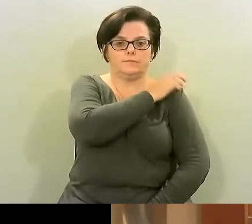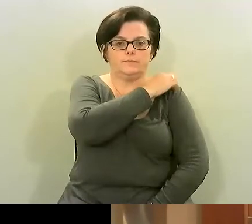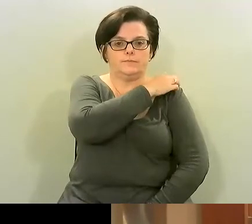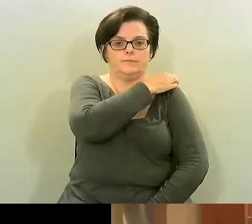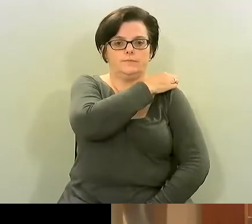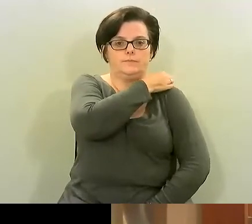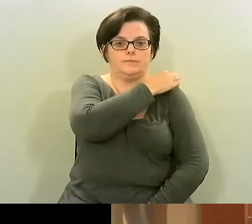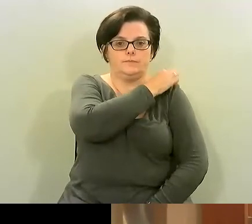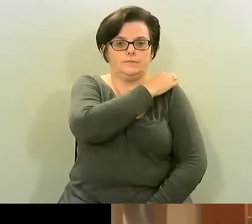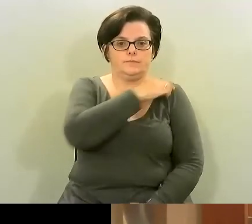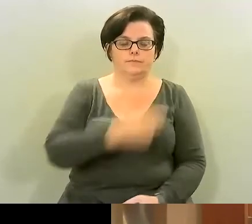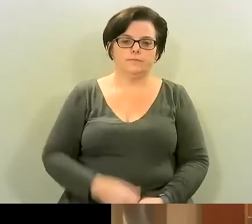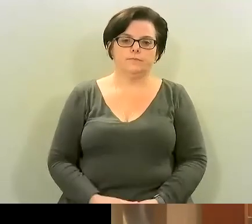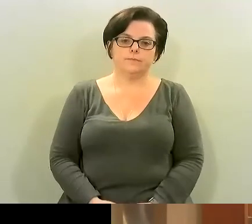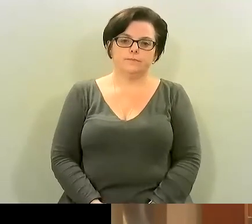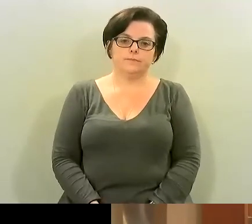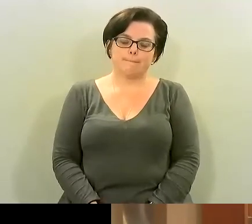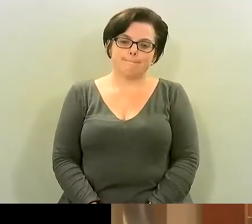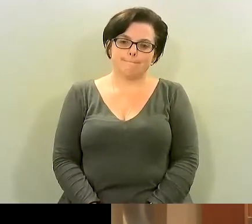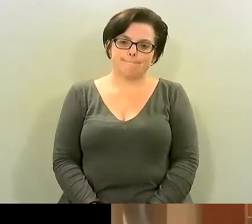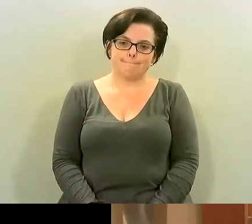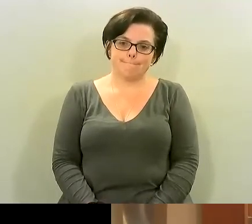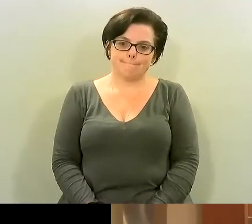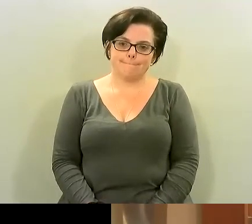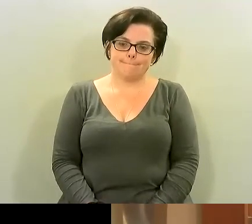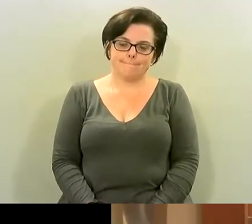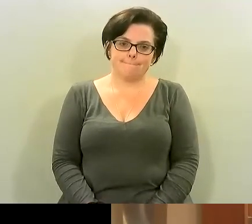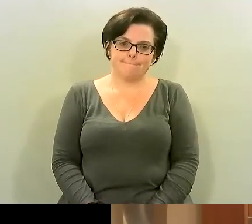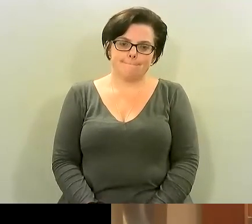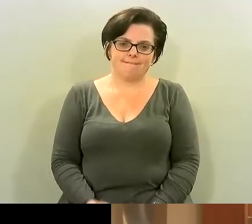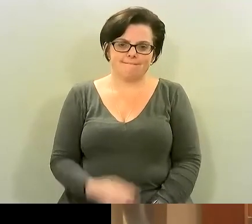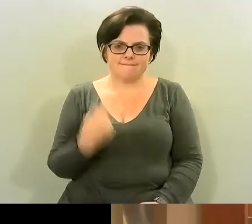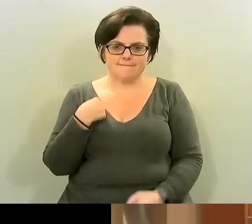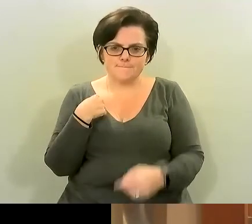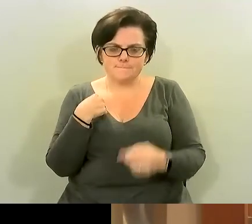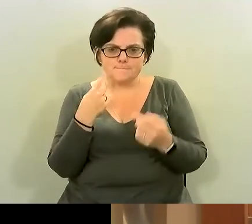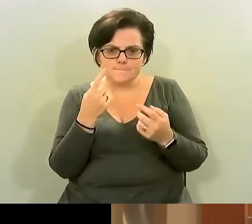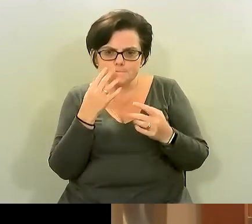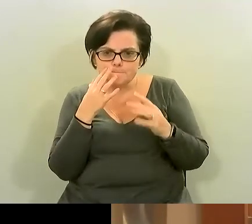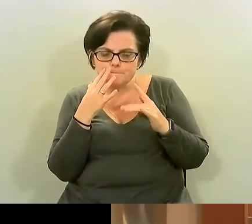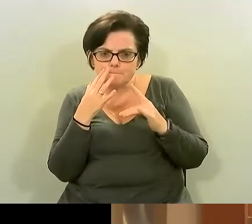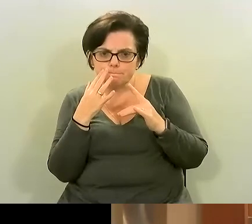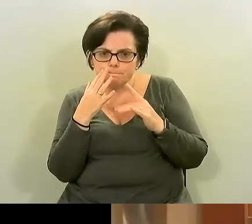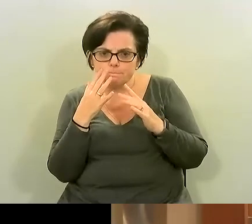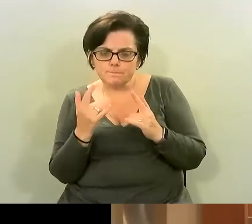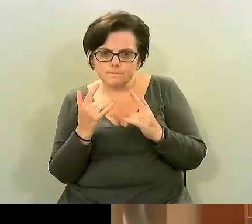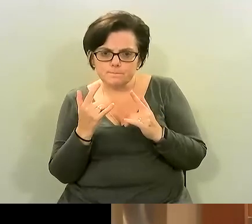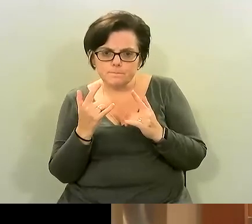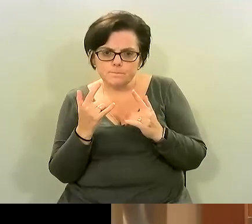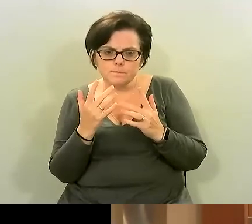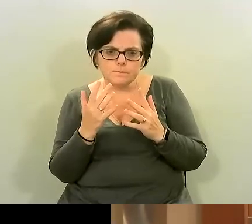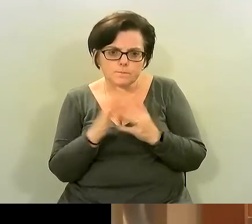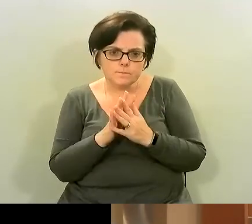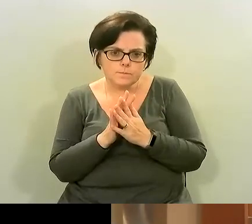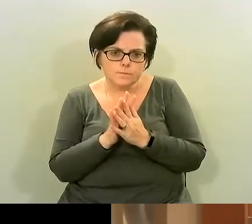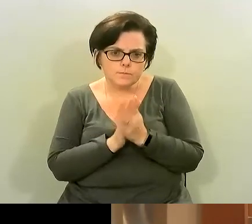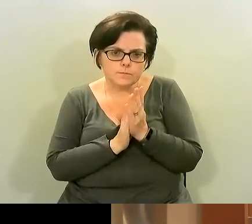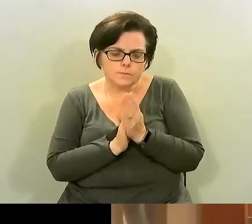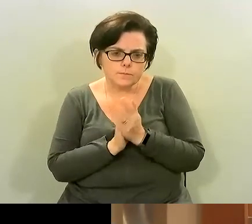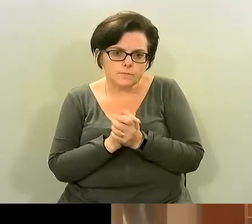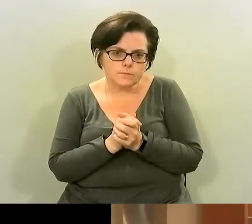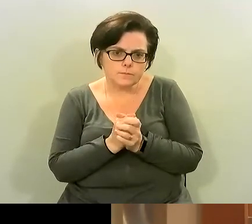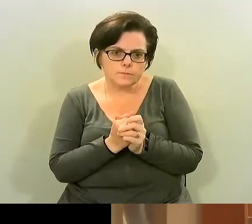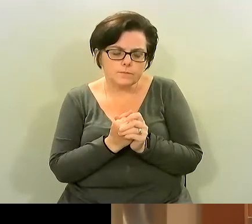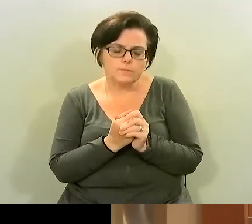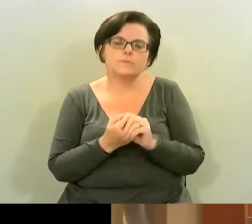um and then uh right sorry i'm just trying to check is in terms of the the